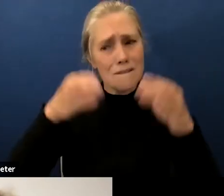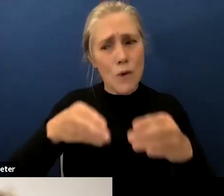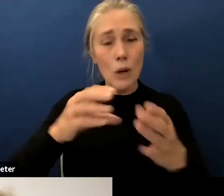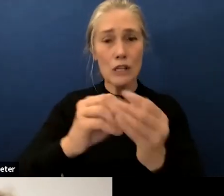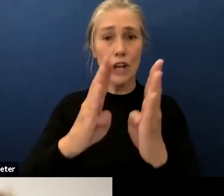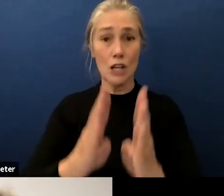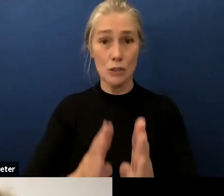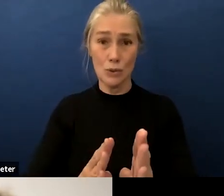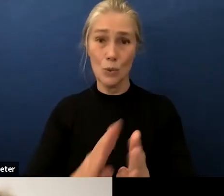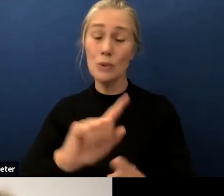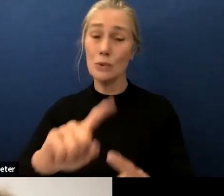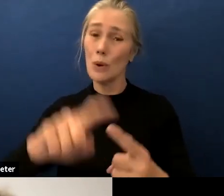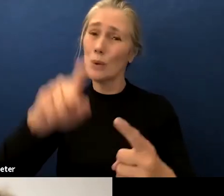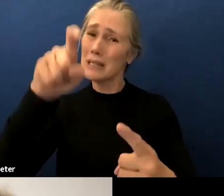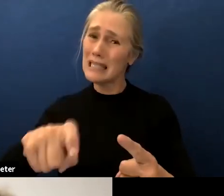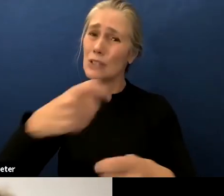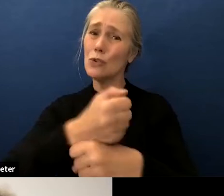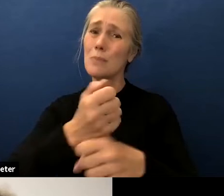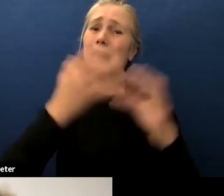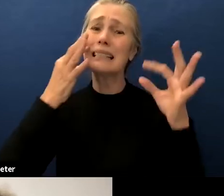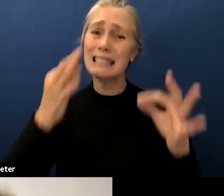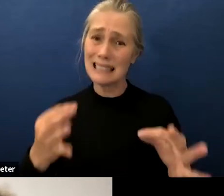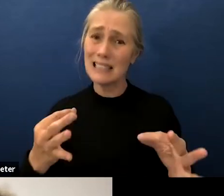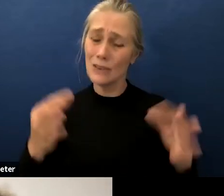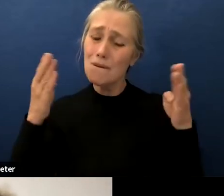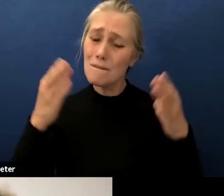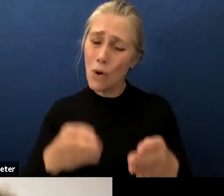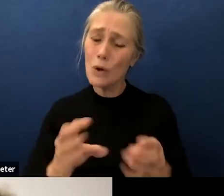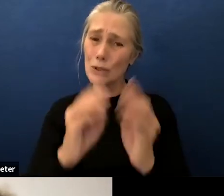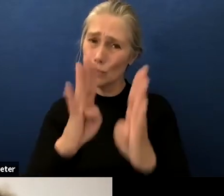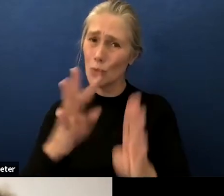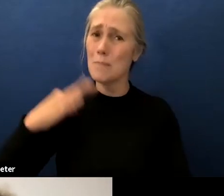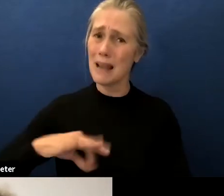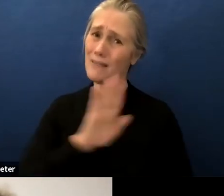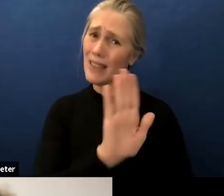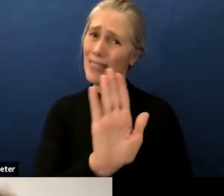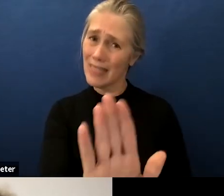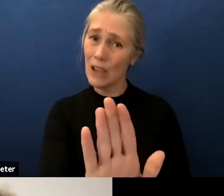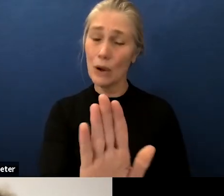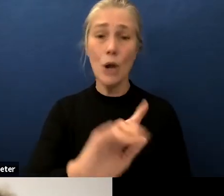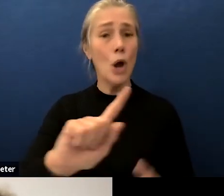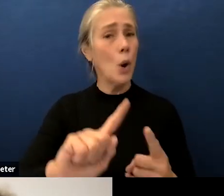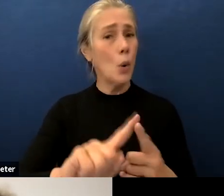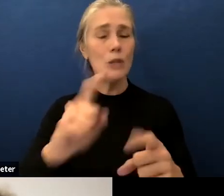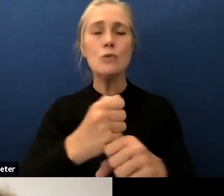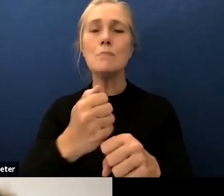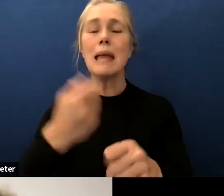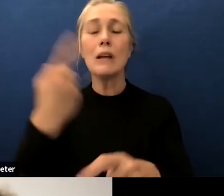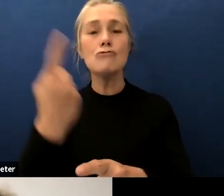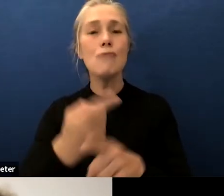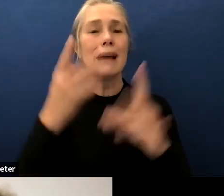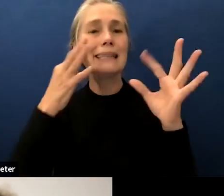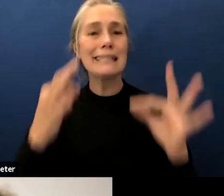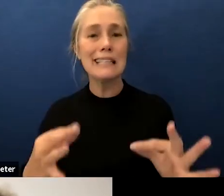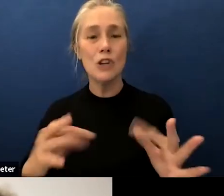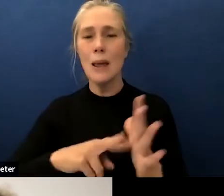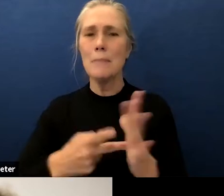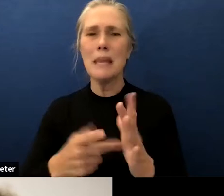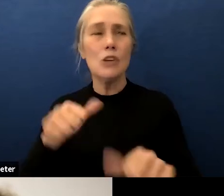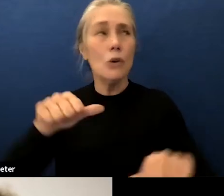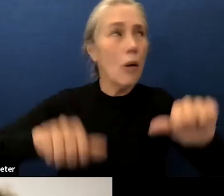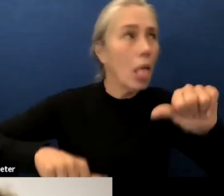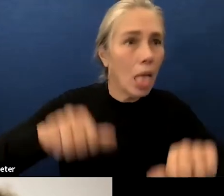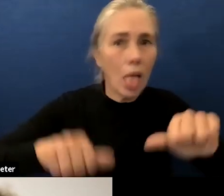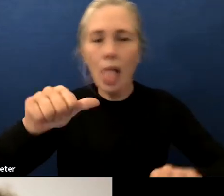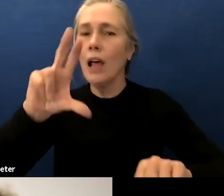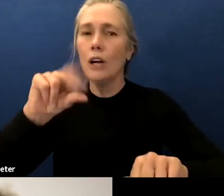decisions that we have to make and i heard someone say that when you're making the right decision you don't have to think twice about it so i know it's hard in the midst of us they